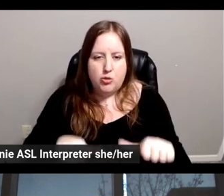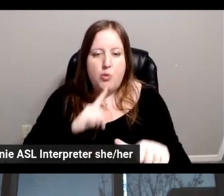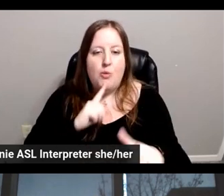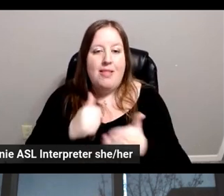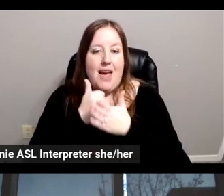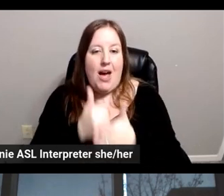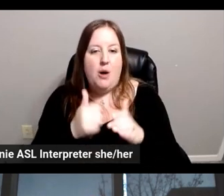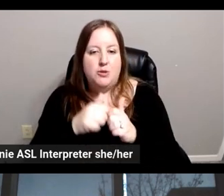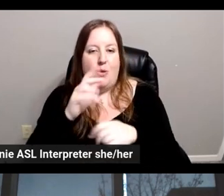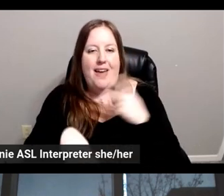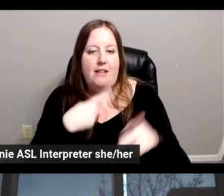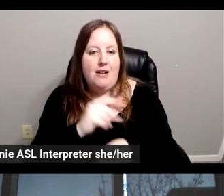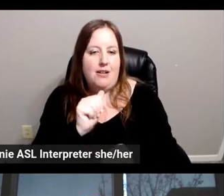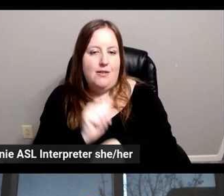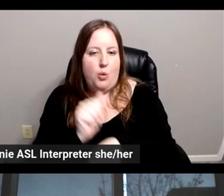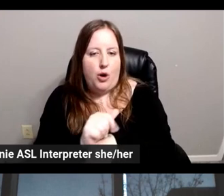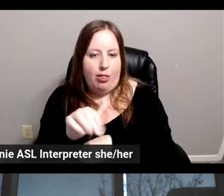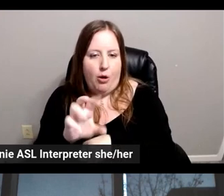this type of workload.